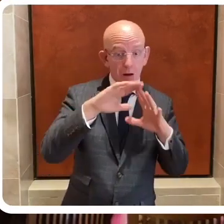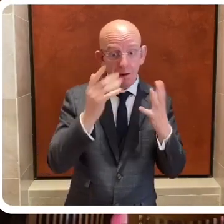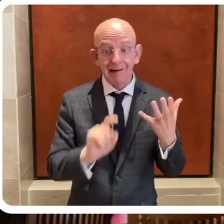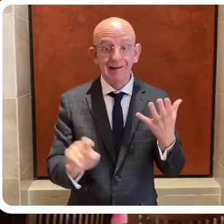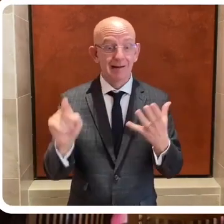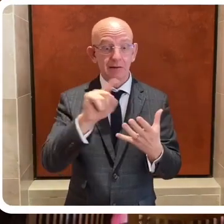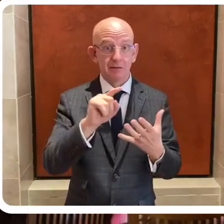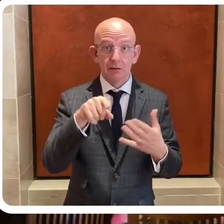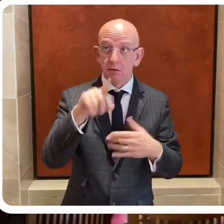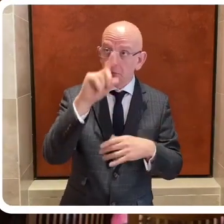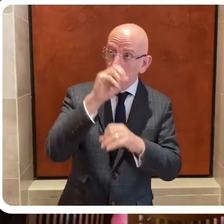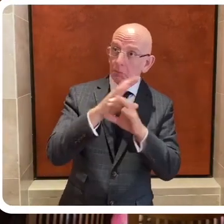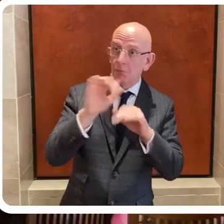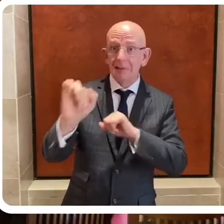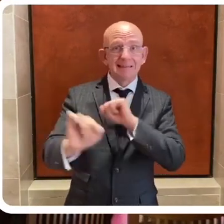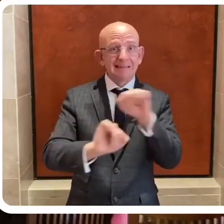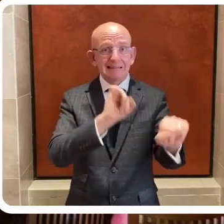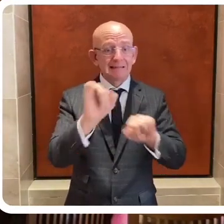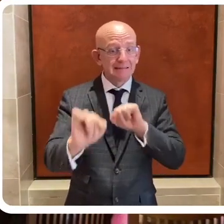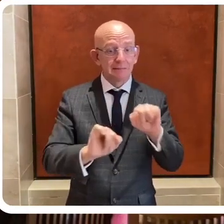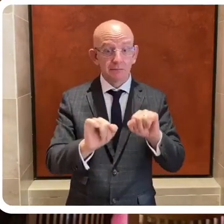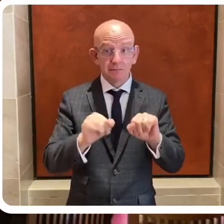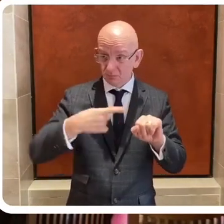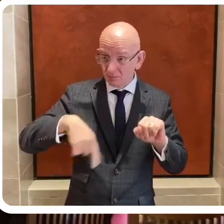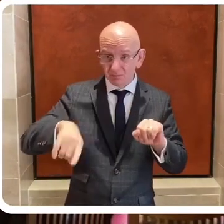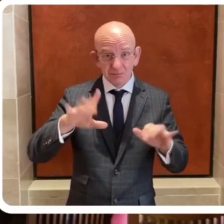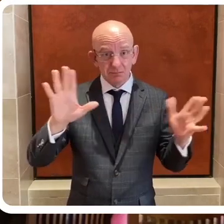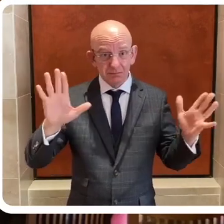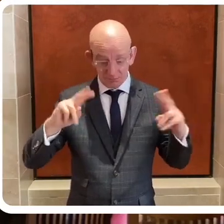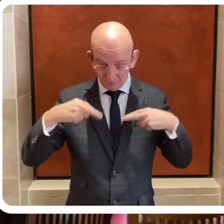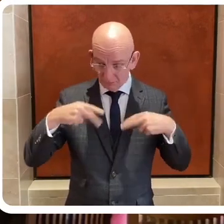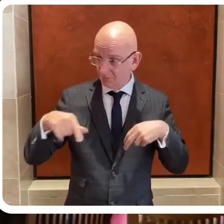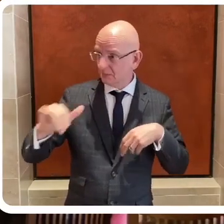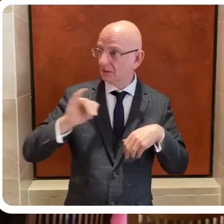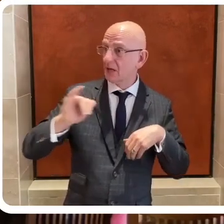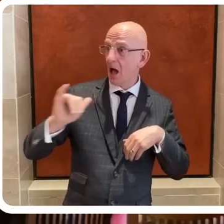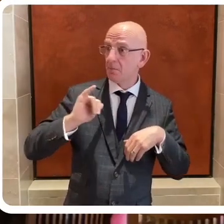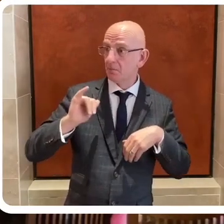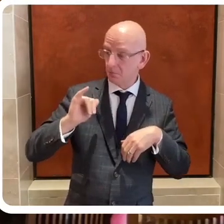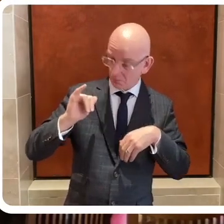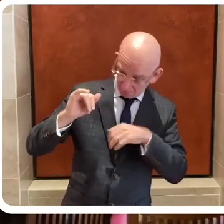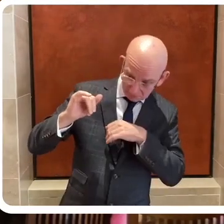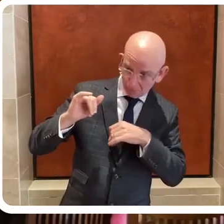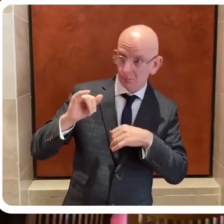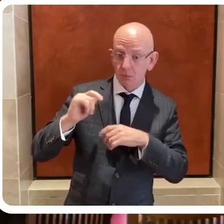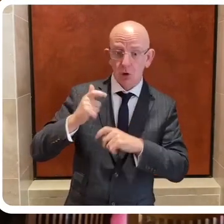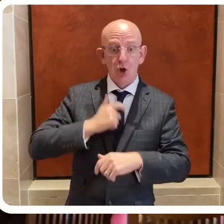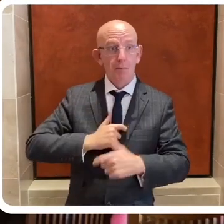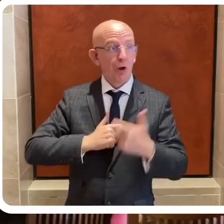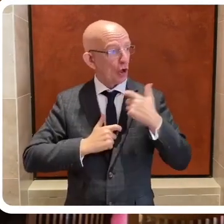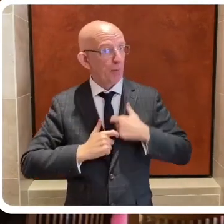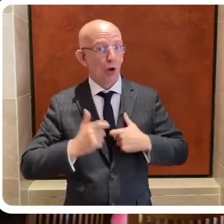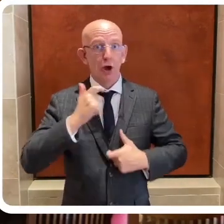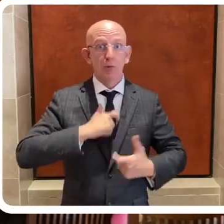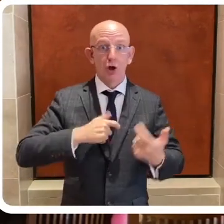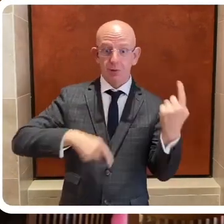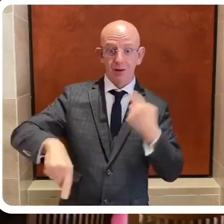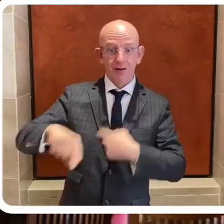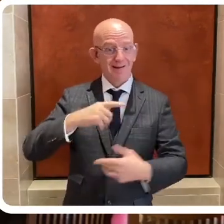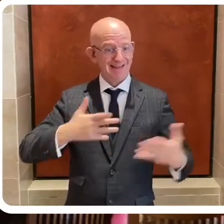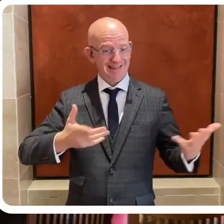we should all share the human rights that we should all share and have access to, it is important to remember our humanity